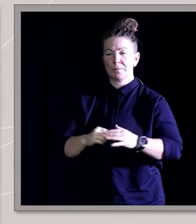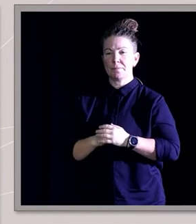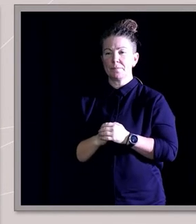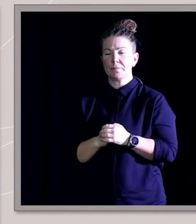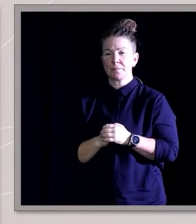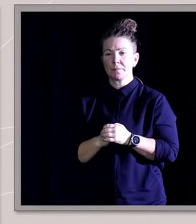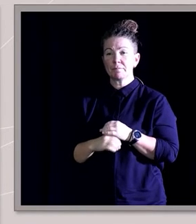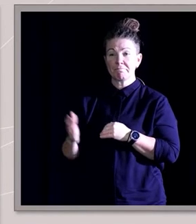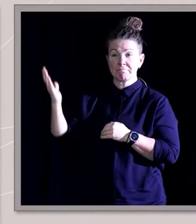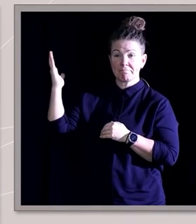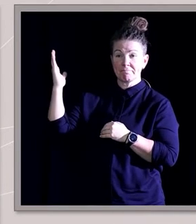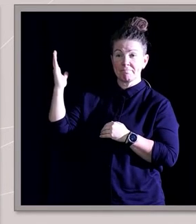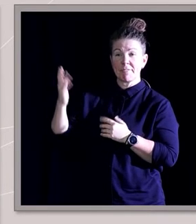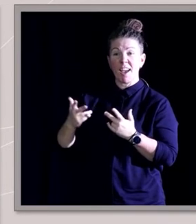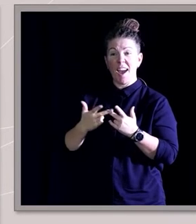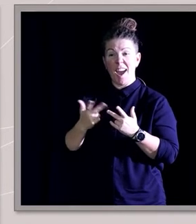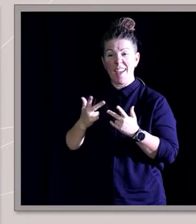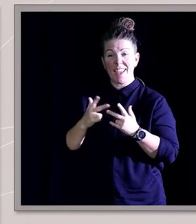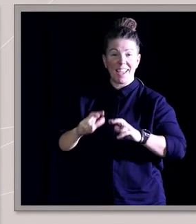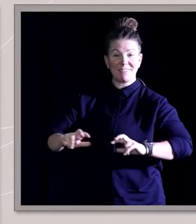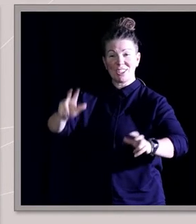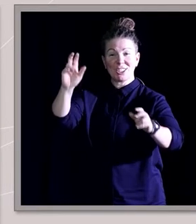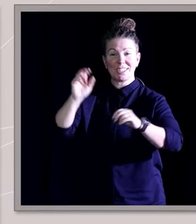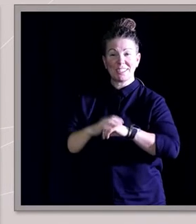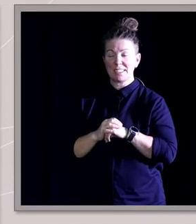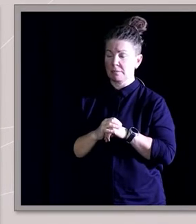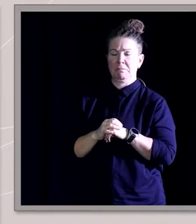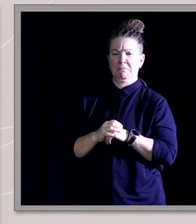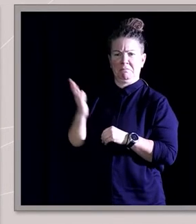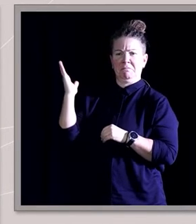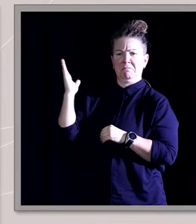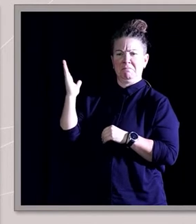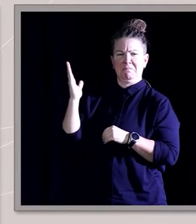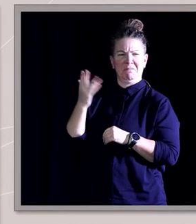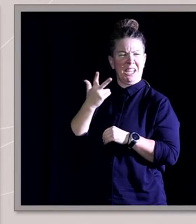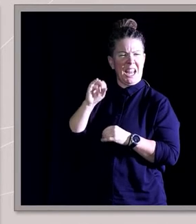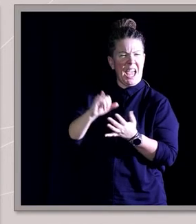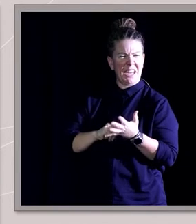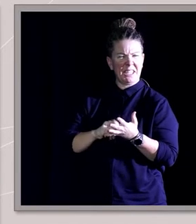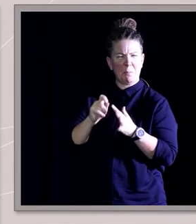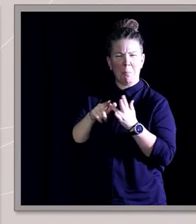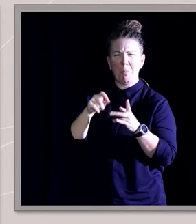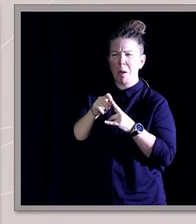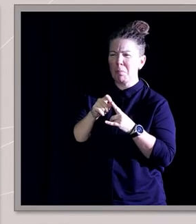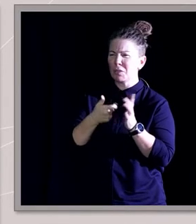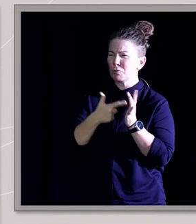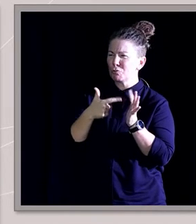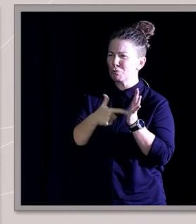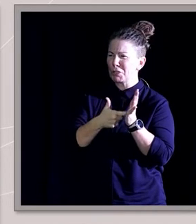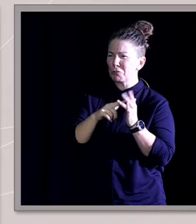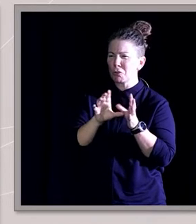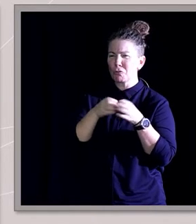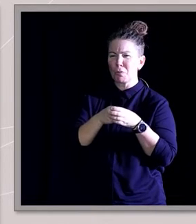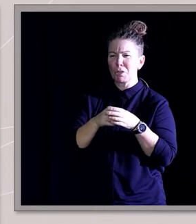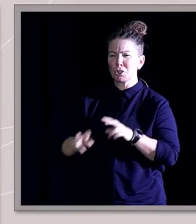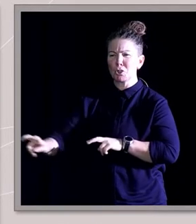And then there were some other adventures that came into my life, like somehow ending up in an 80s pop retro group that was touring the